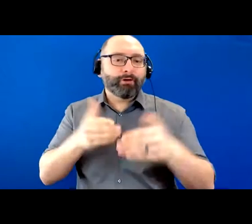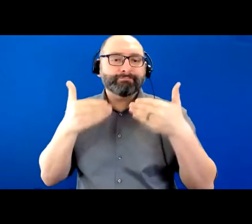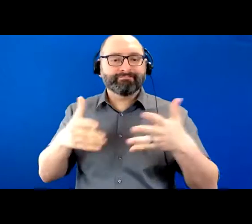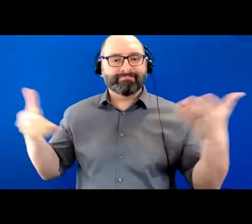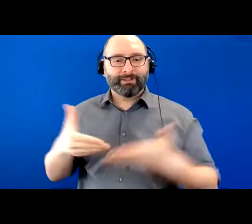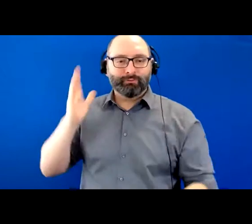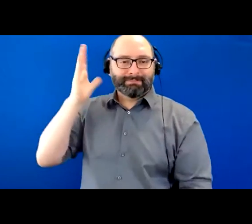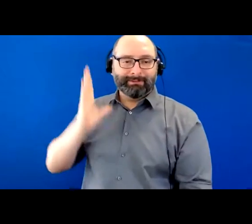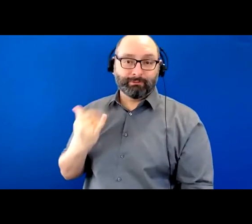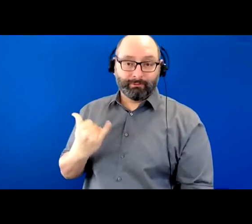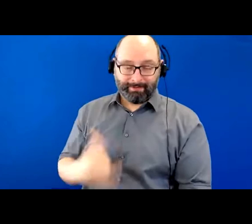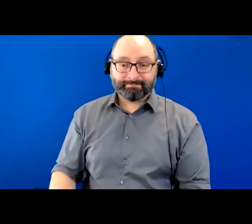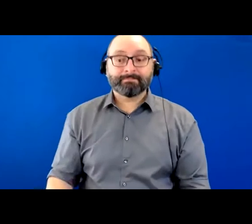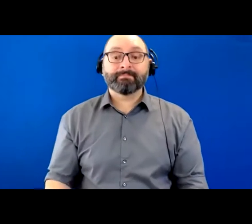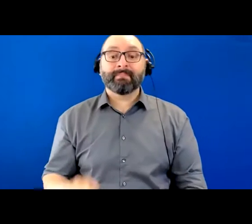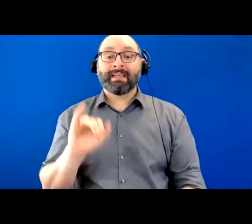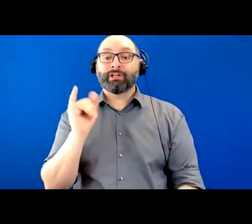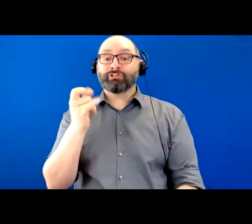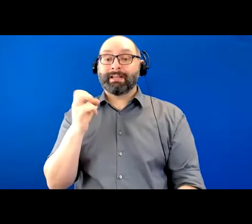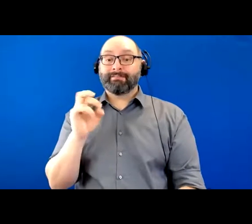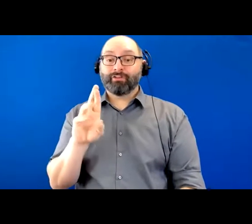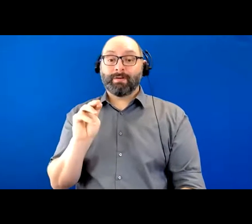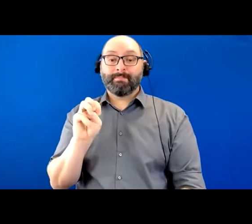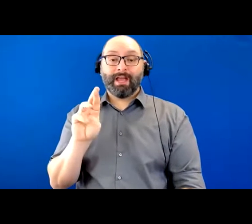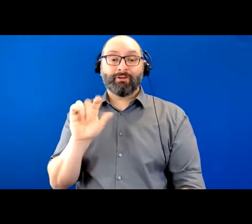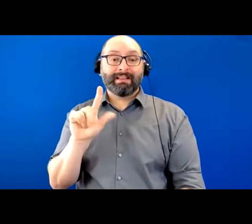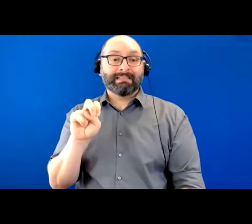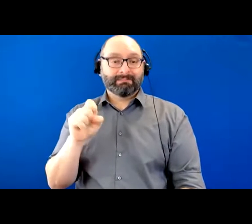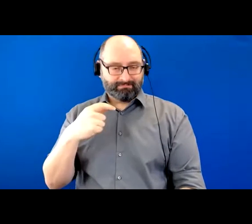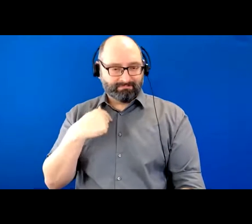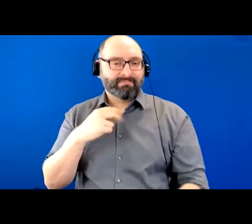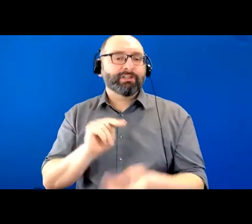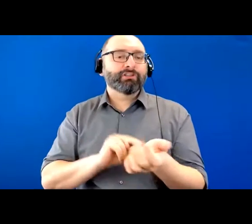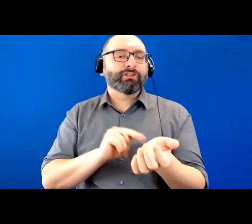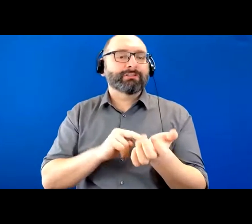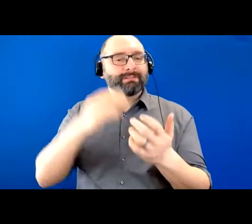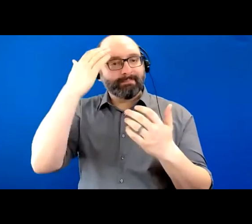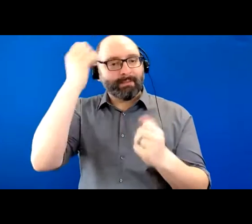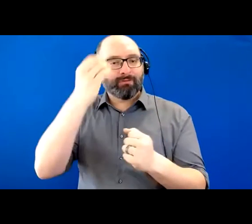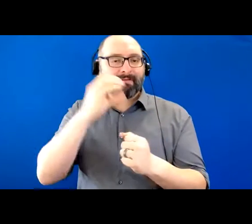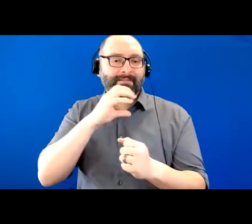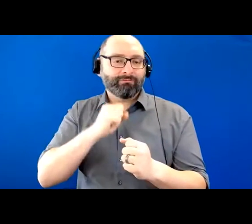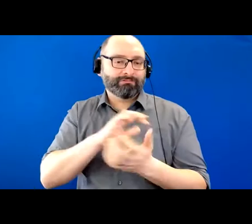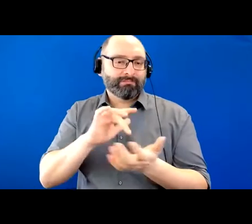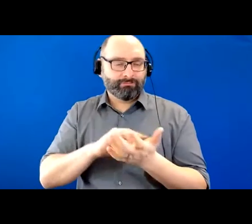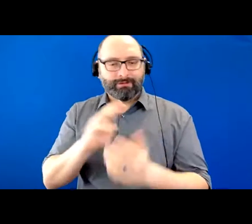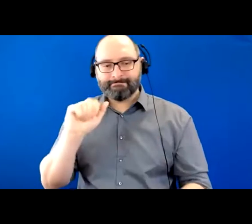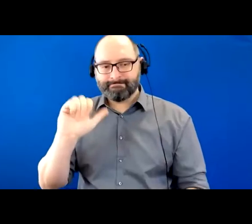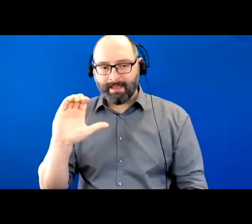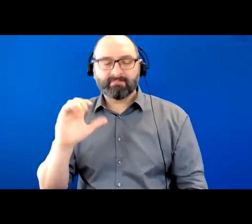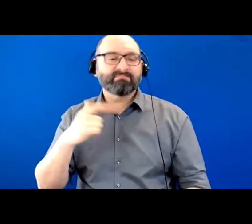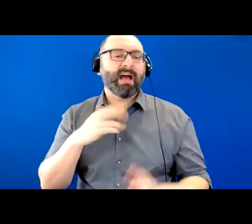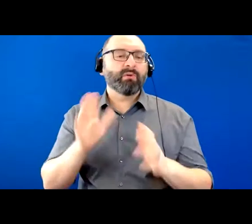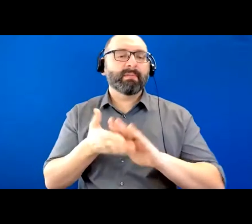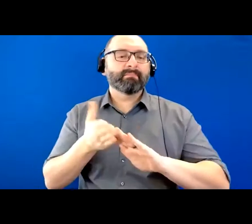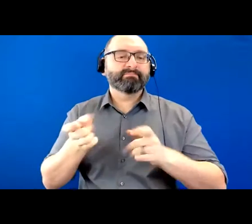speakers for today. I'm Jennifer Merrilies, and I'm a nurse at the Memory and Aging Center, and I'll be moderating today. If you have a